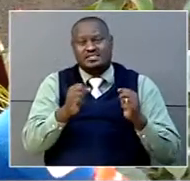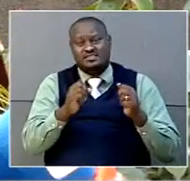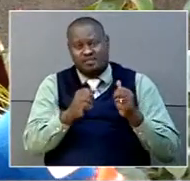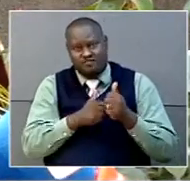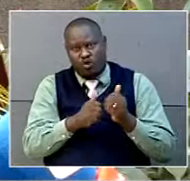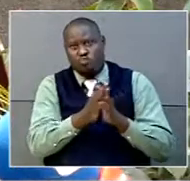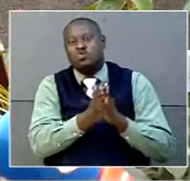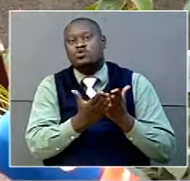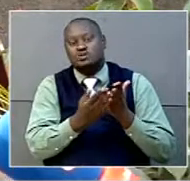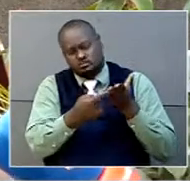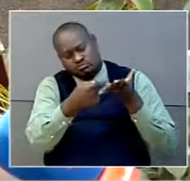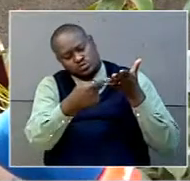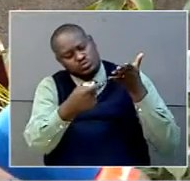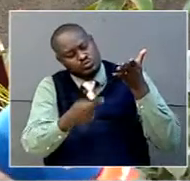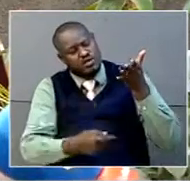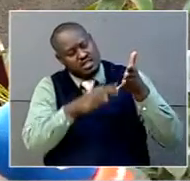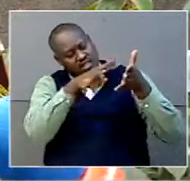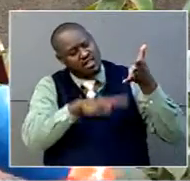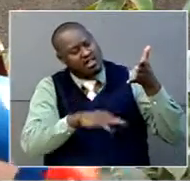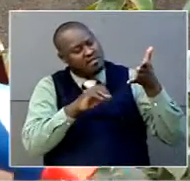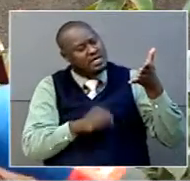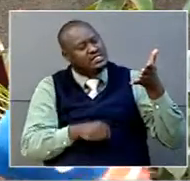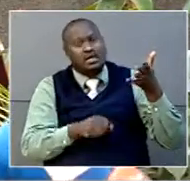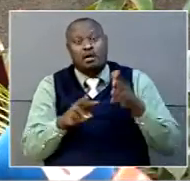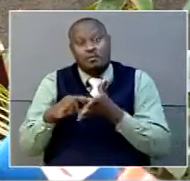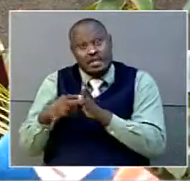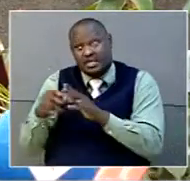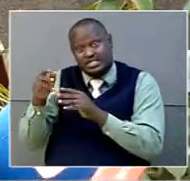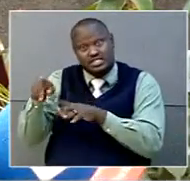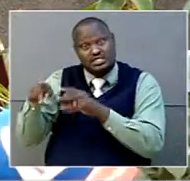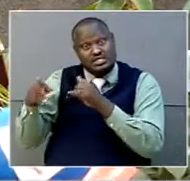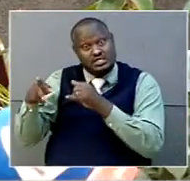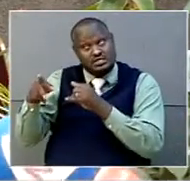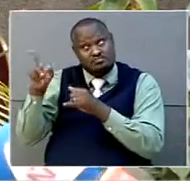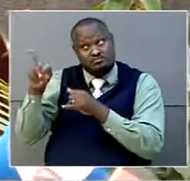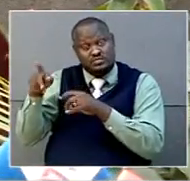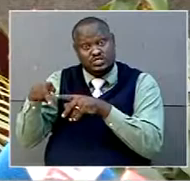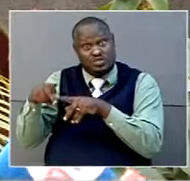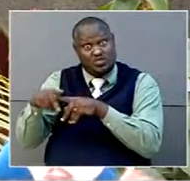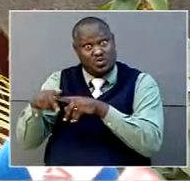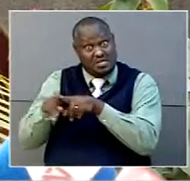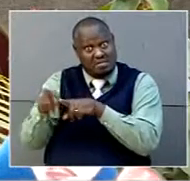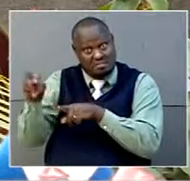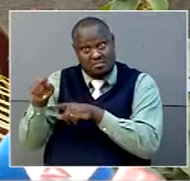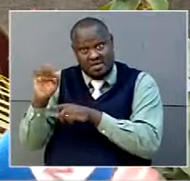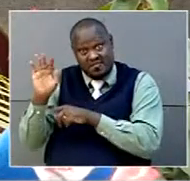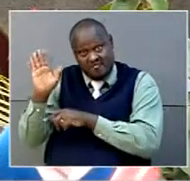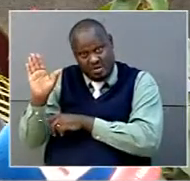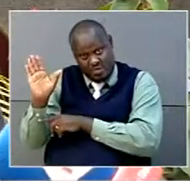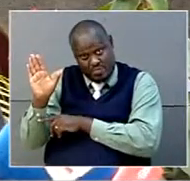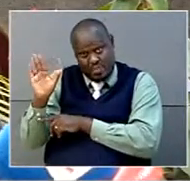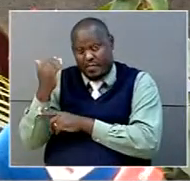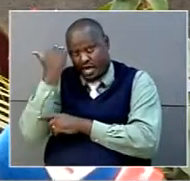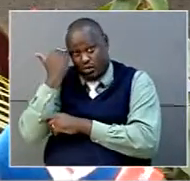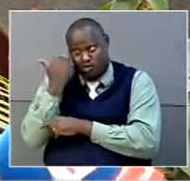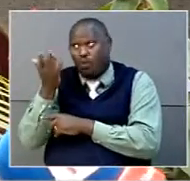what a magistrate in Kisoro is doing with regard to an